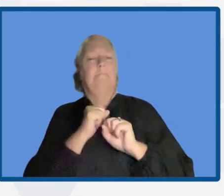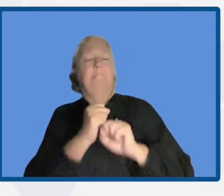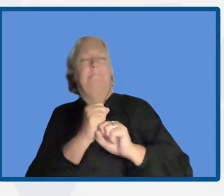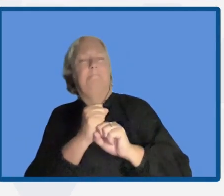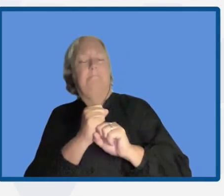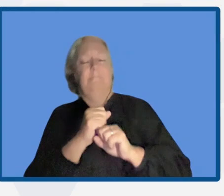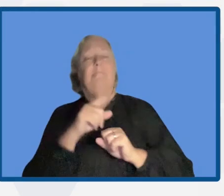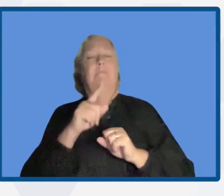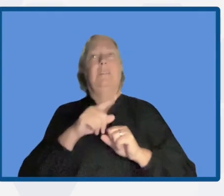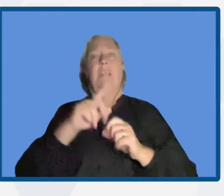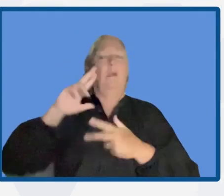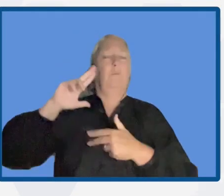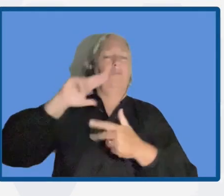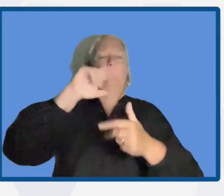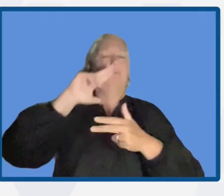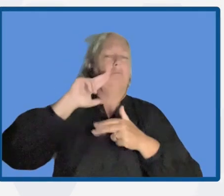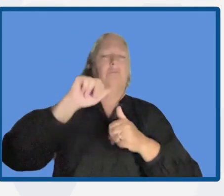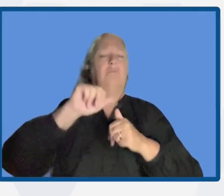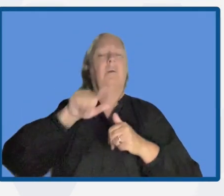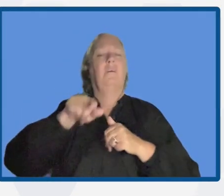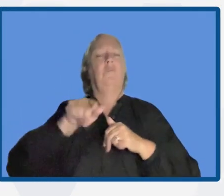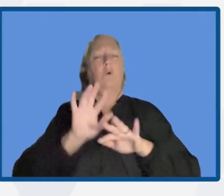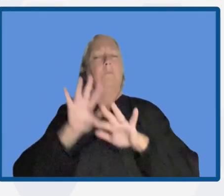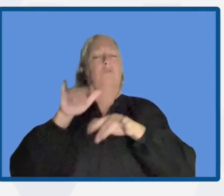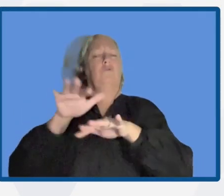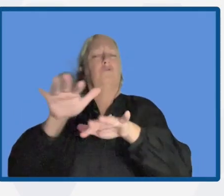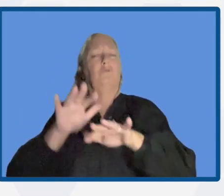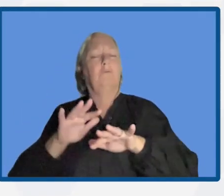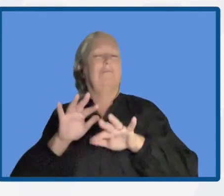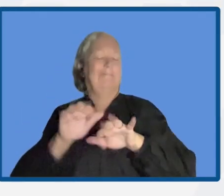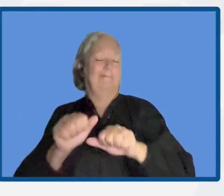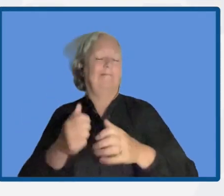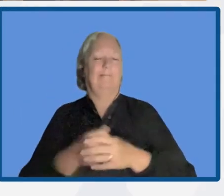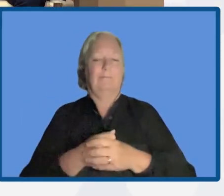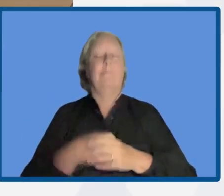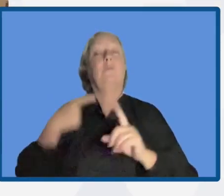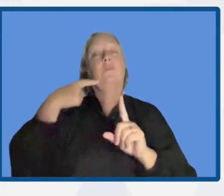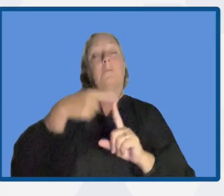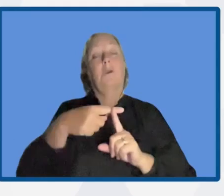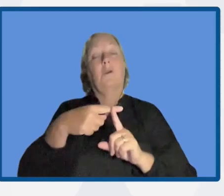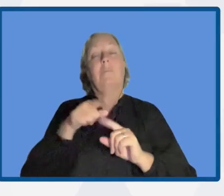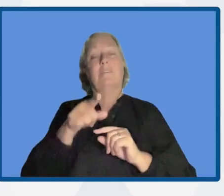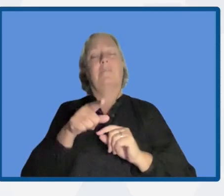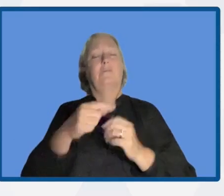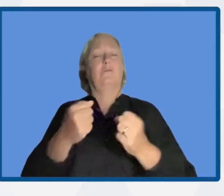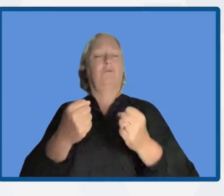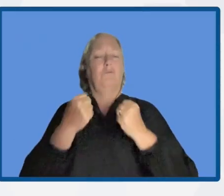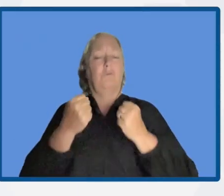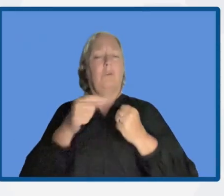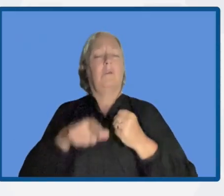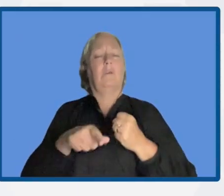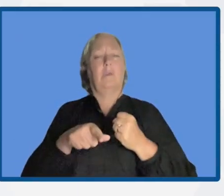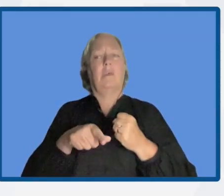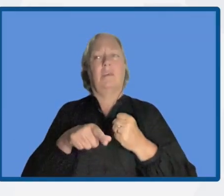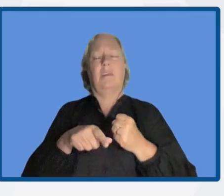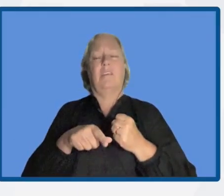there's also the resilience in urban areas where there's